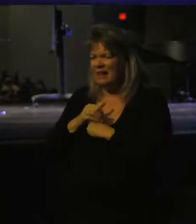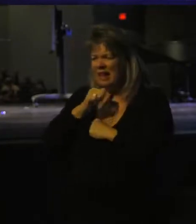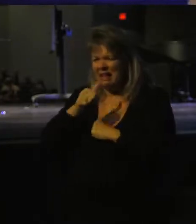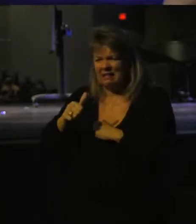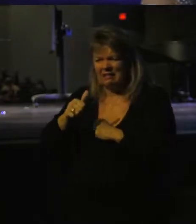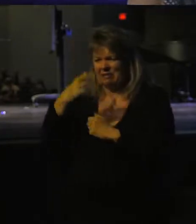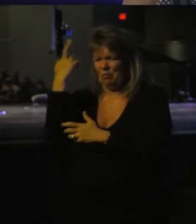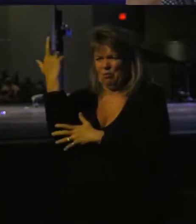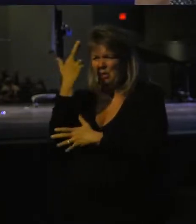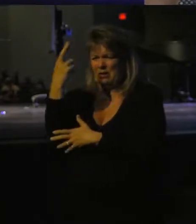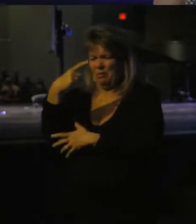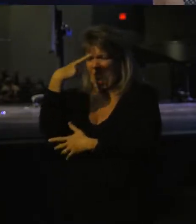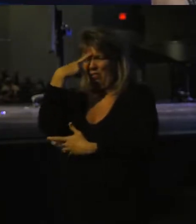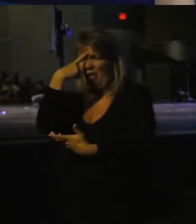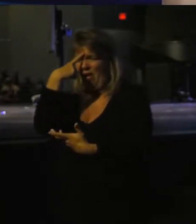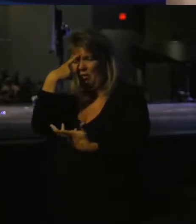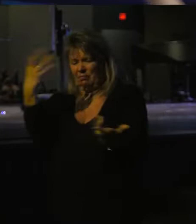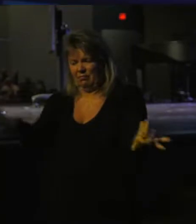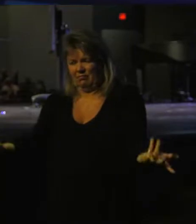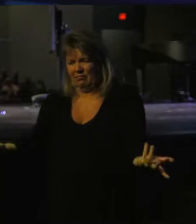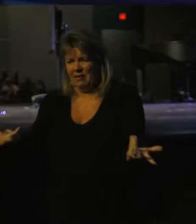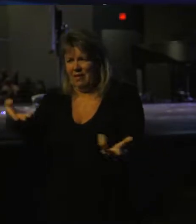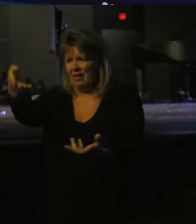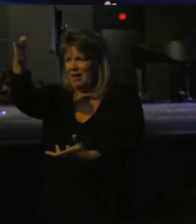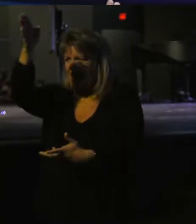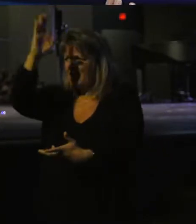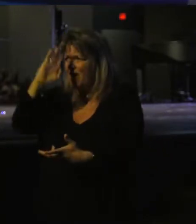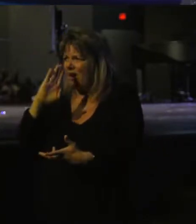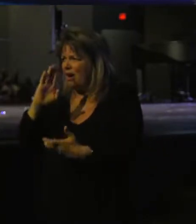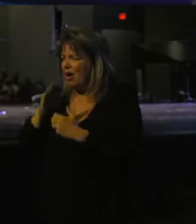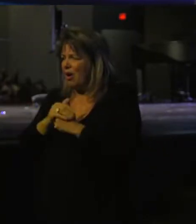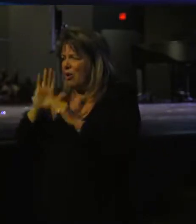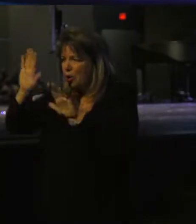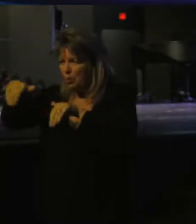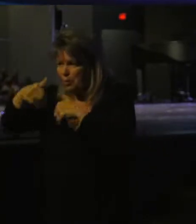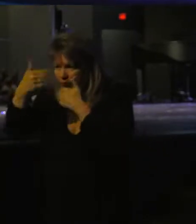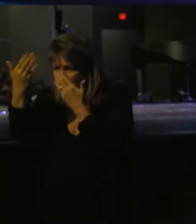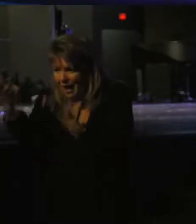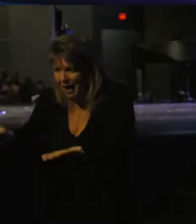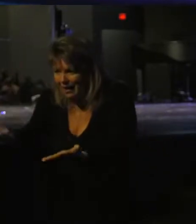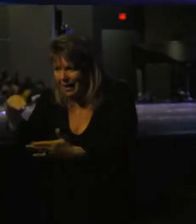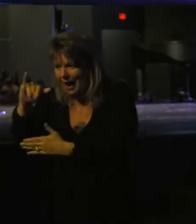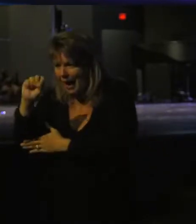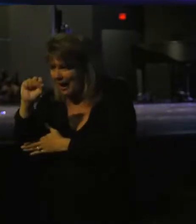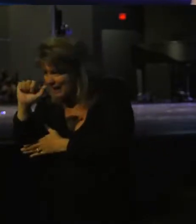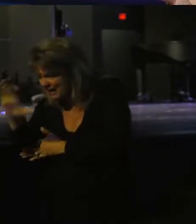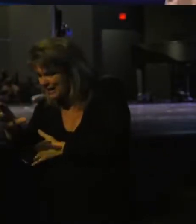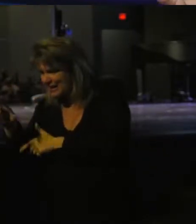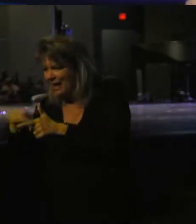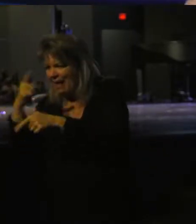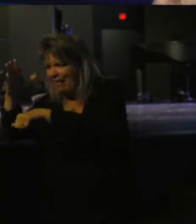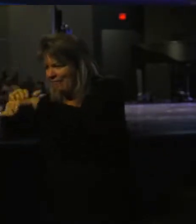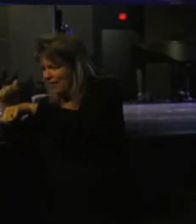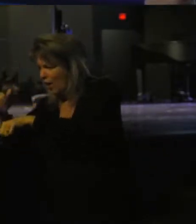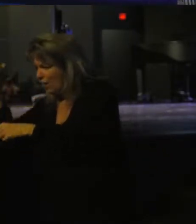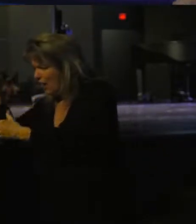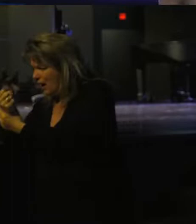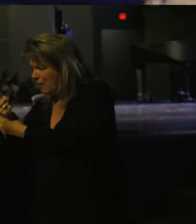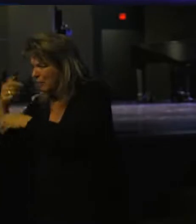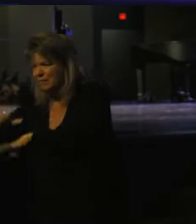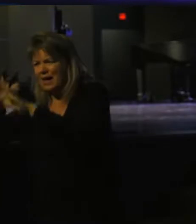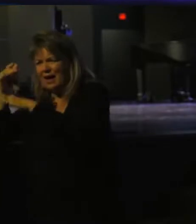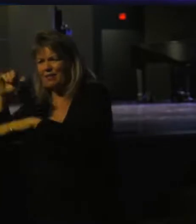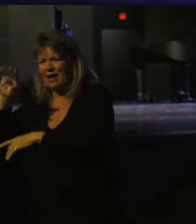that God who provided Isaac would then call Abraham to